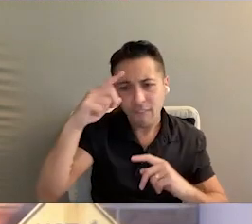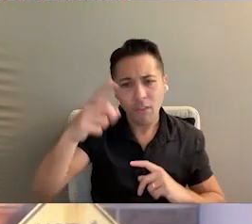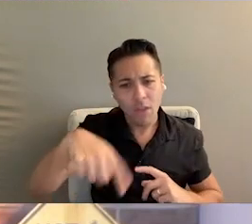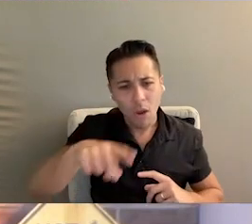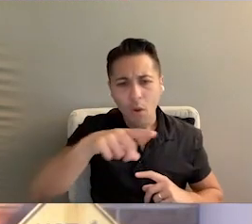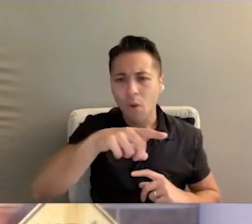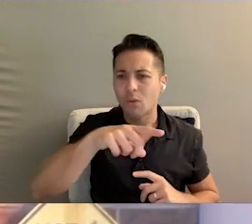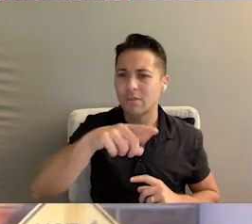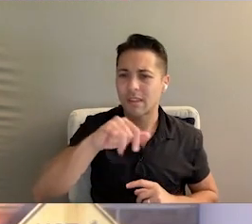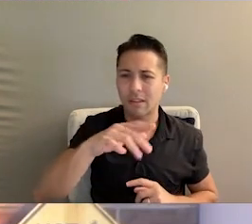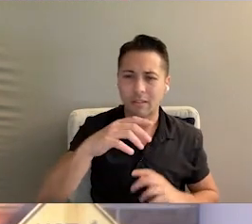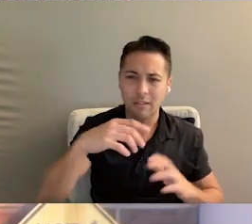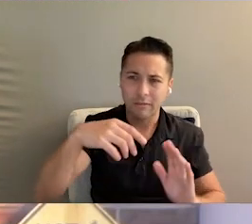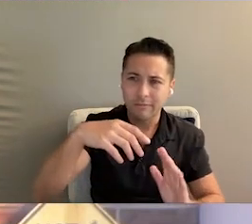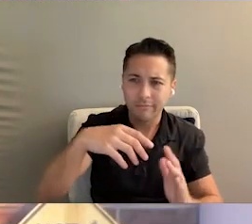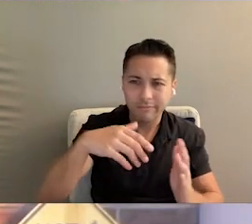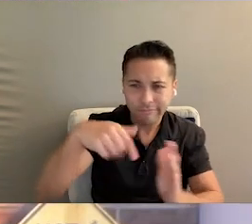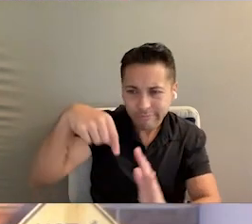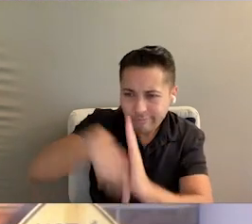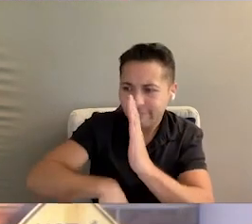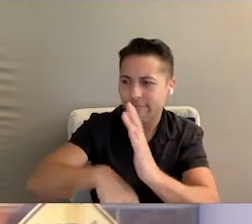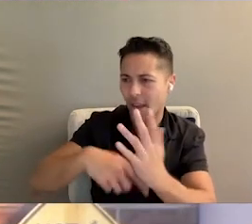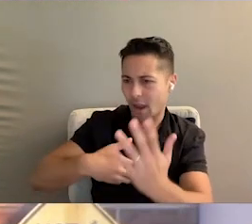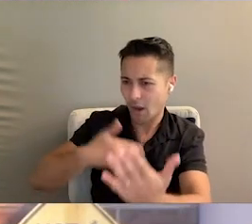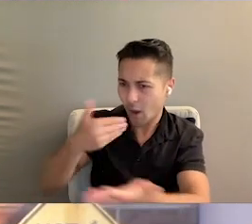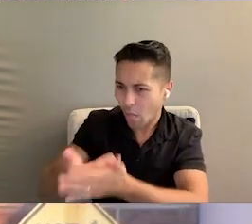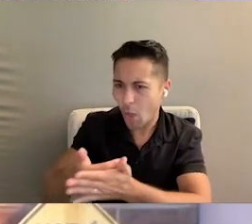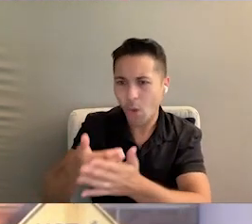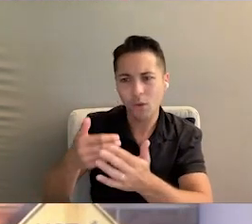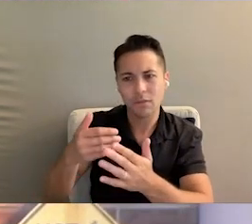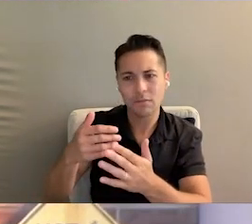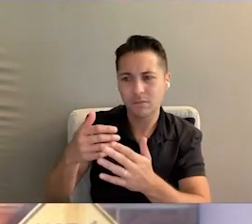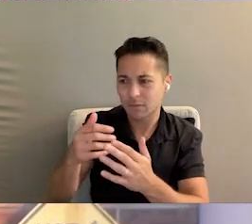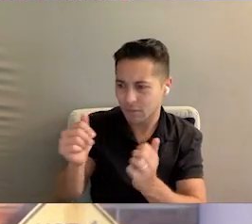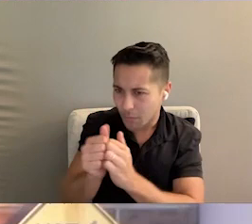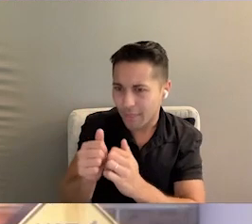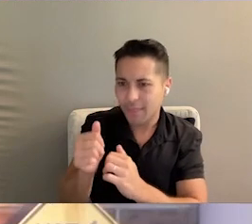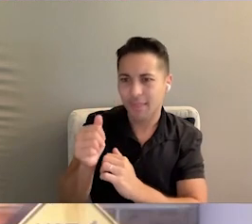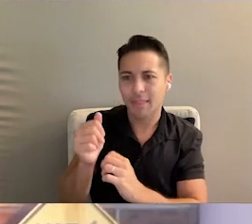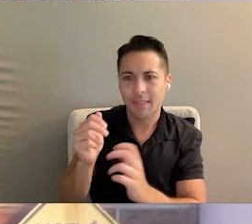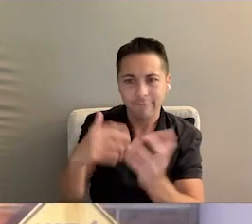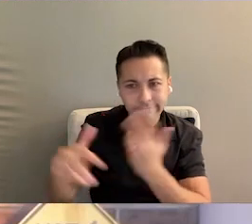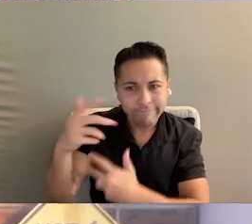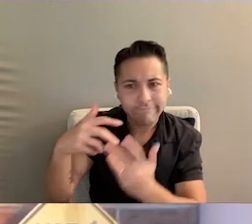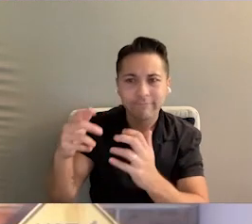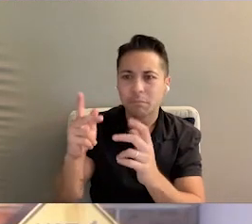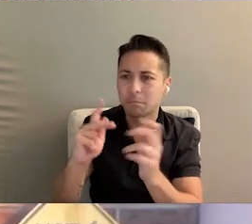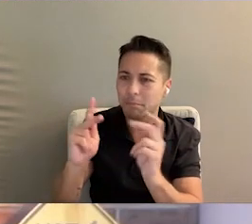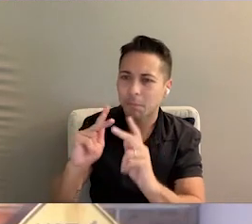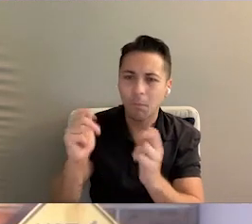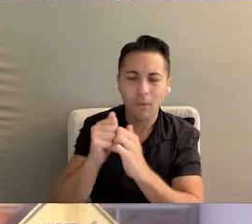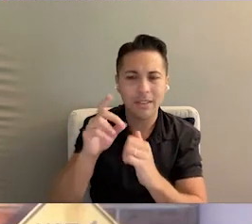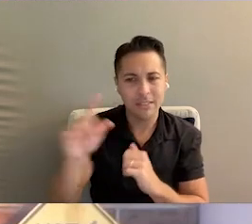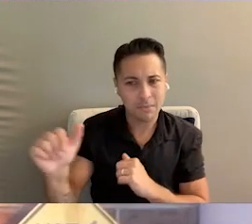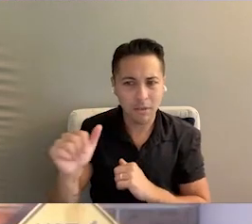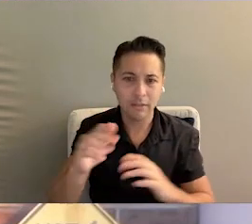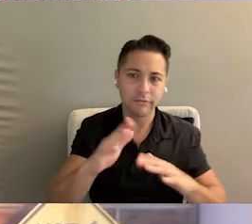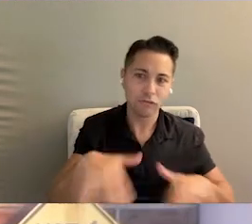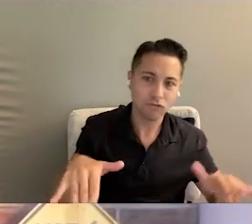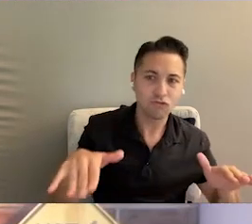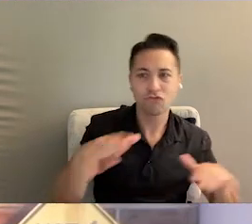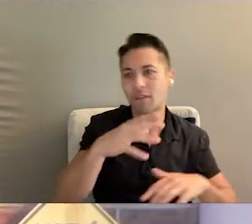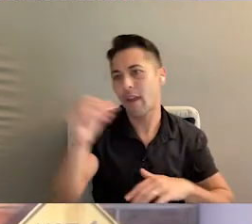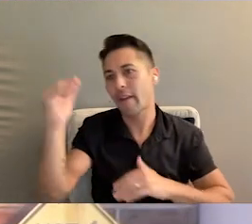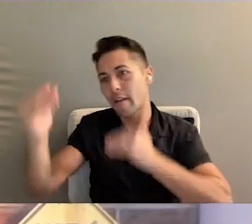for those who are the deepest and the closest and the most intimate with individuals with disabilities, both children and adults.